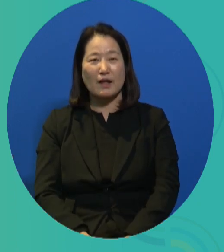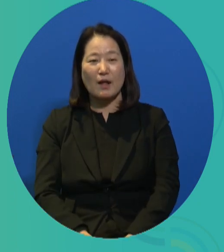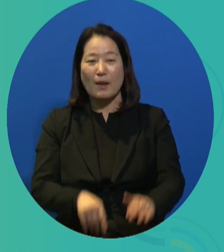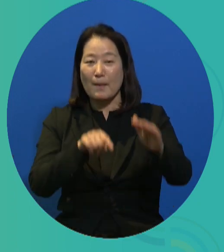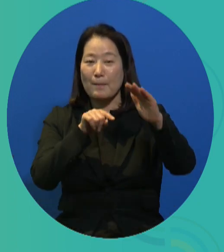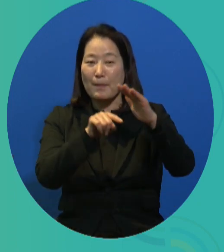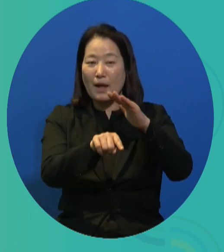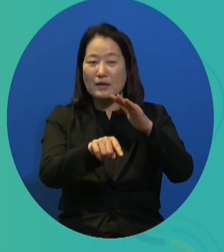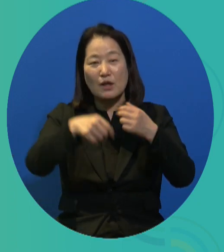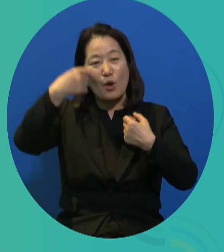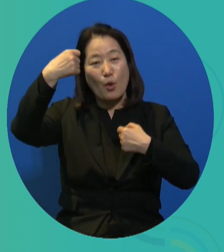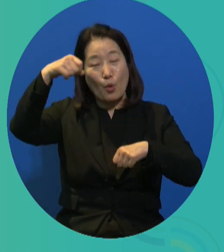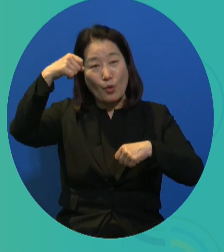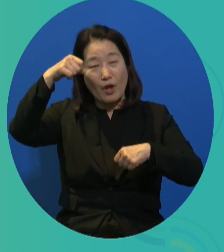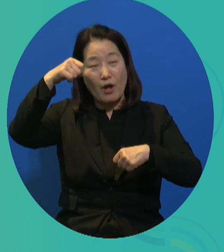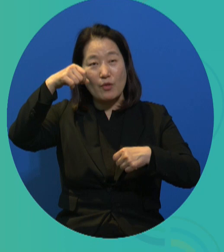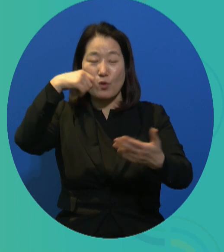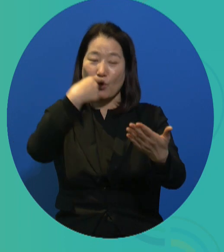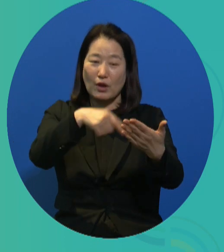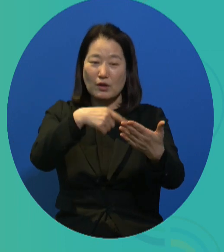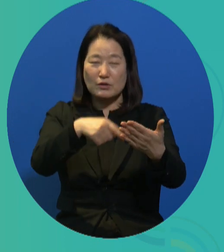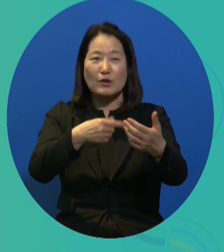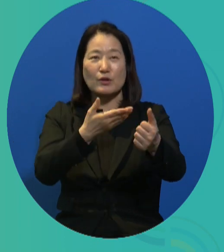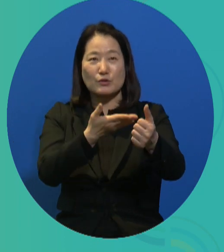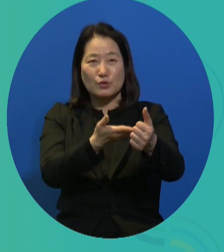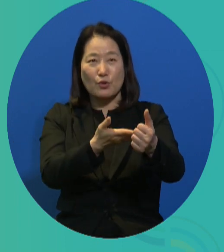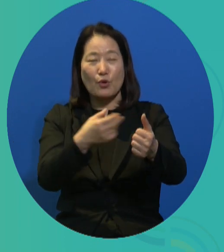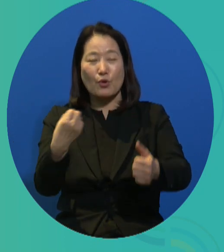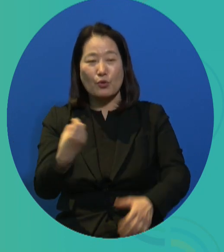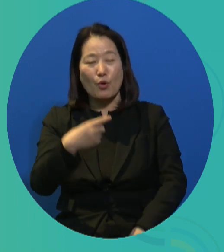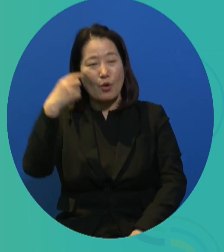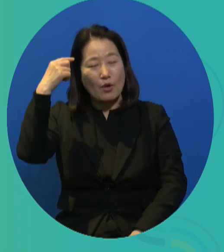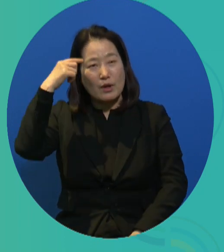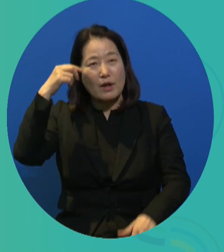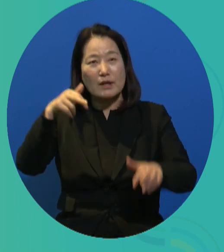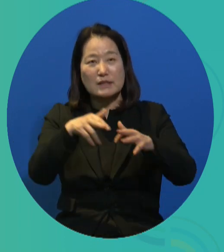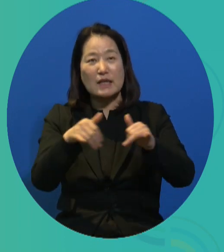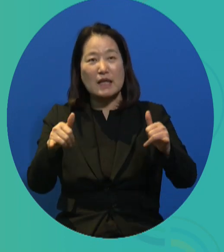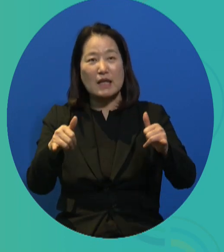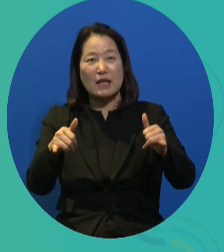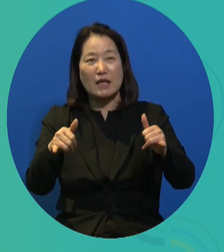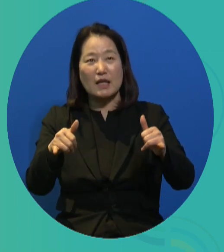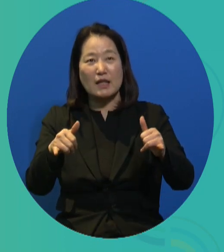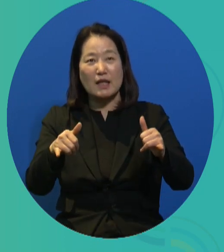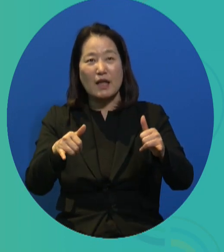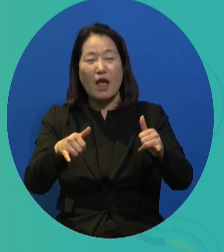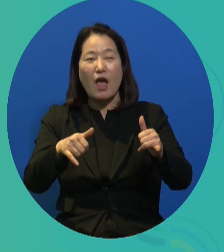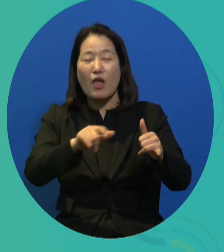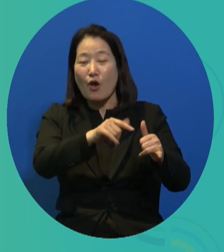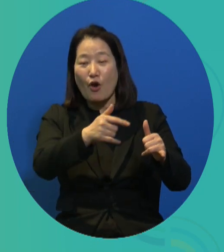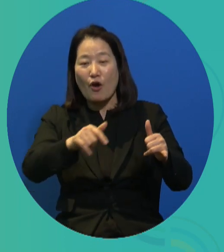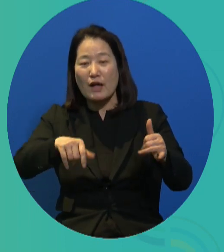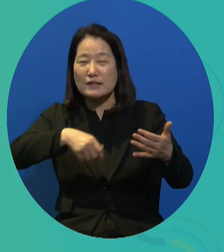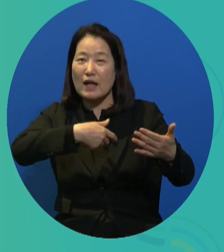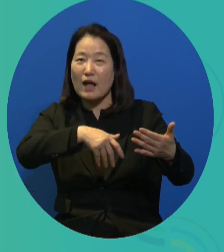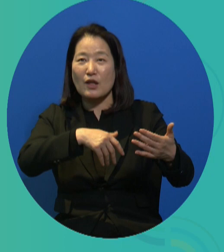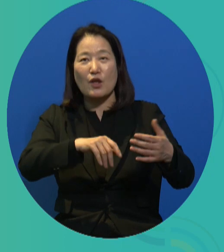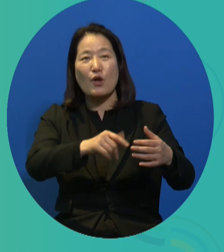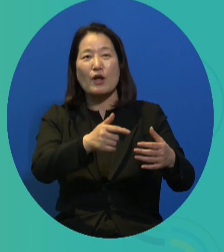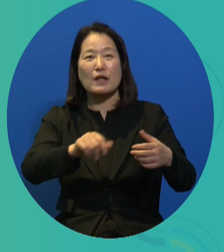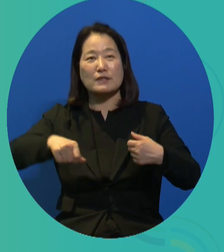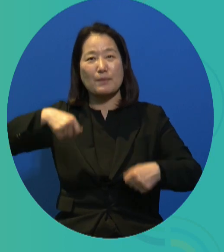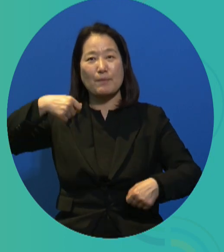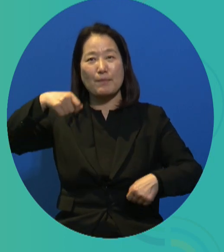and teacher positions as well. So, providing instruction and training to non-disabled persons, maybe providing musical